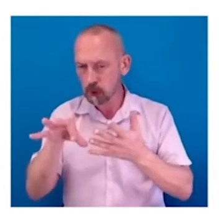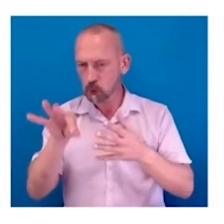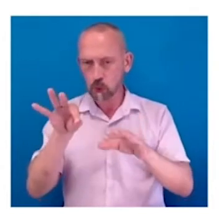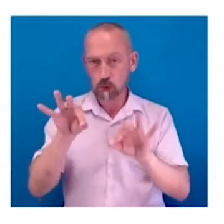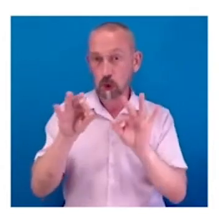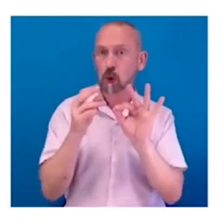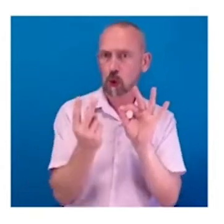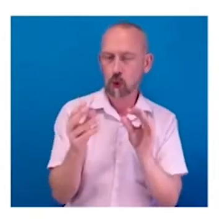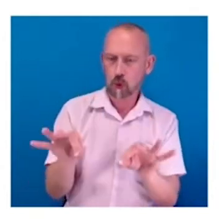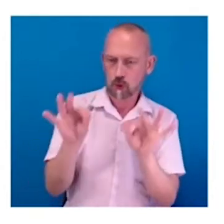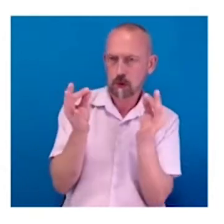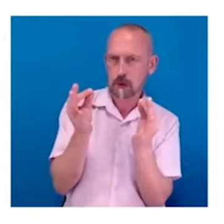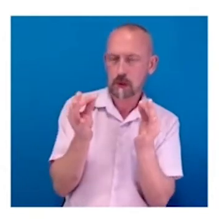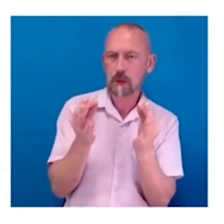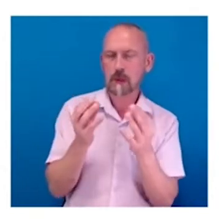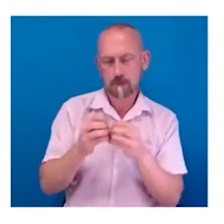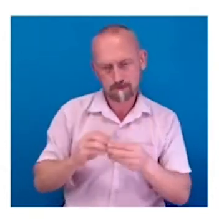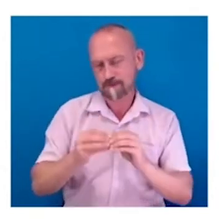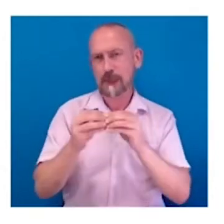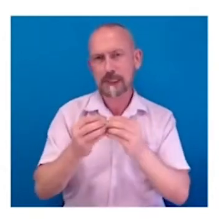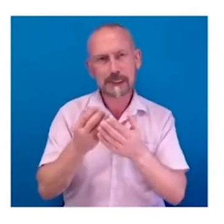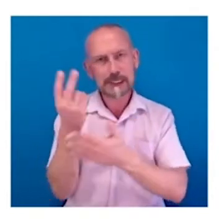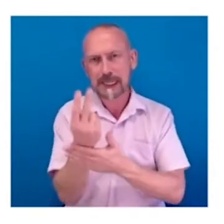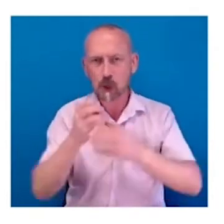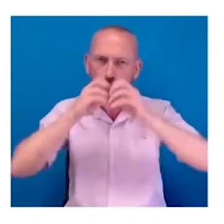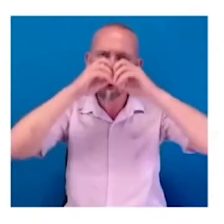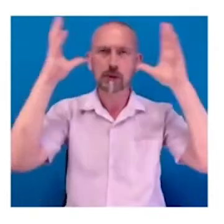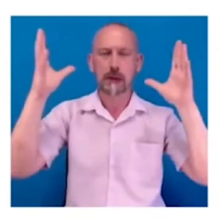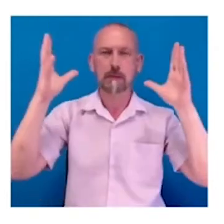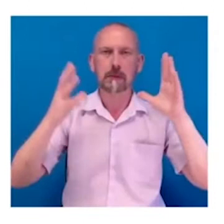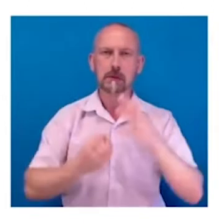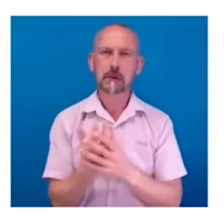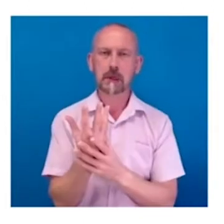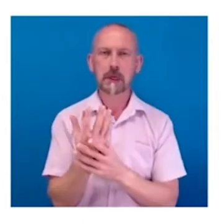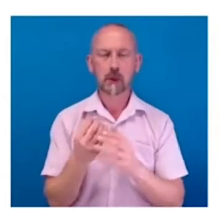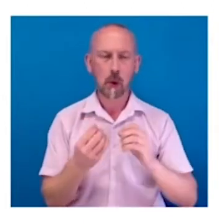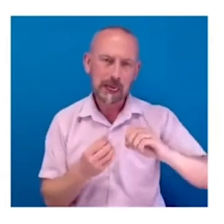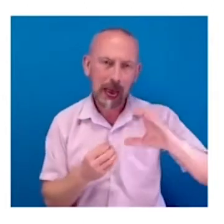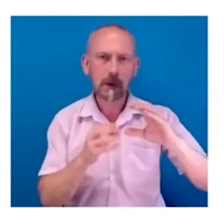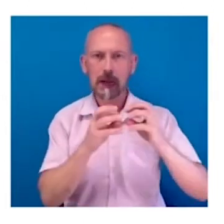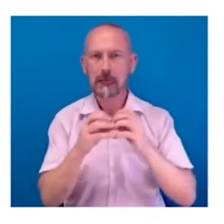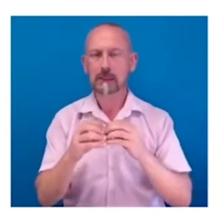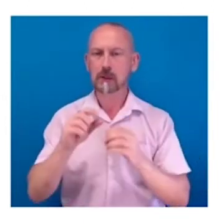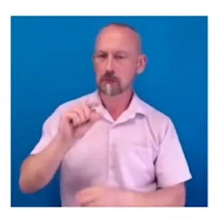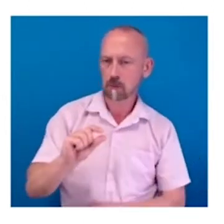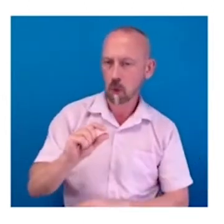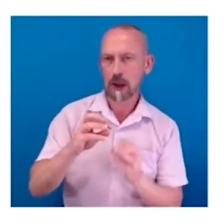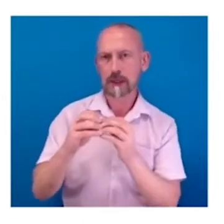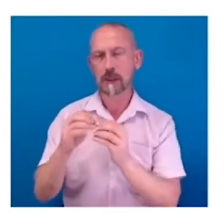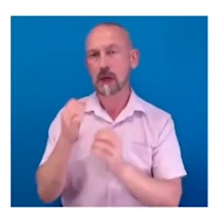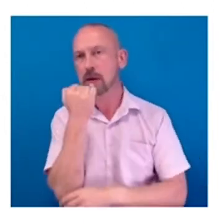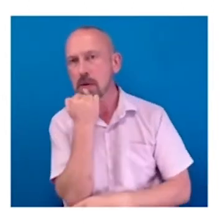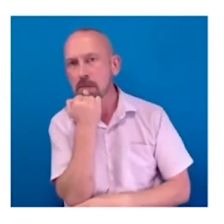design concept. The design concept then was expanded into the capitals and the lower lower cases, the numerals and a handful of